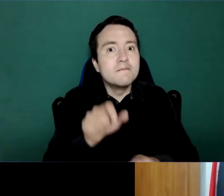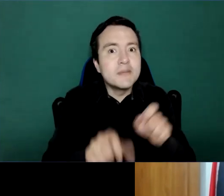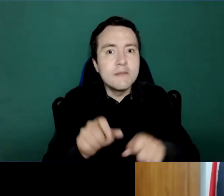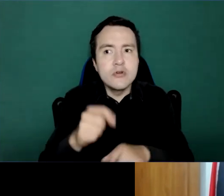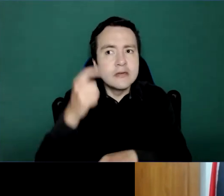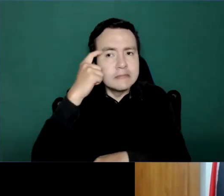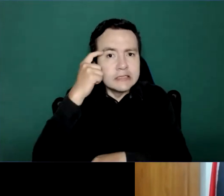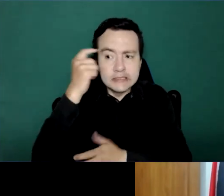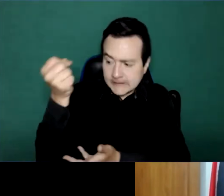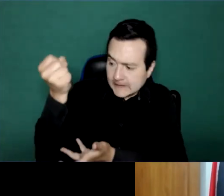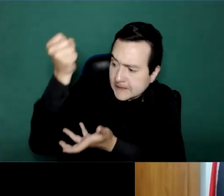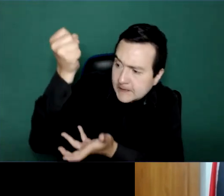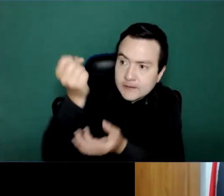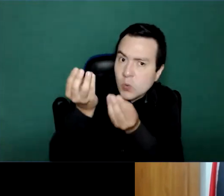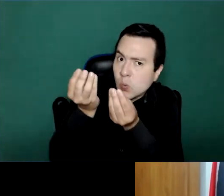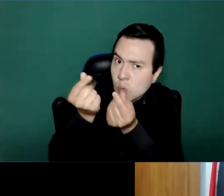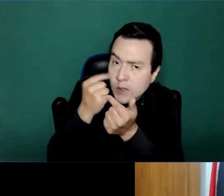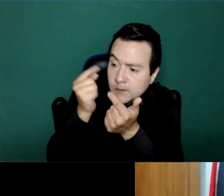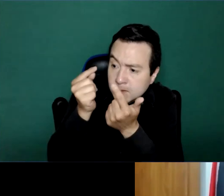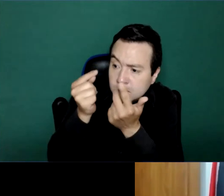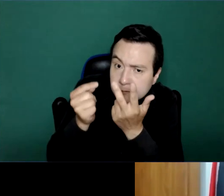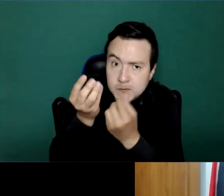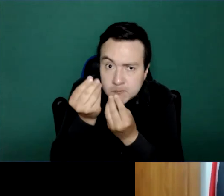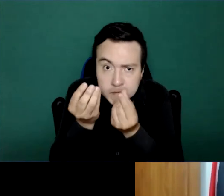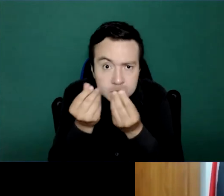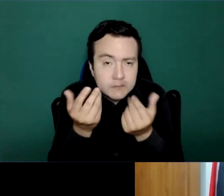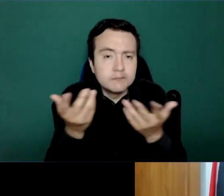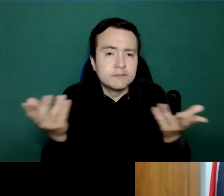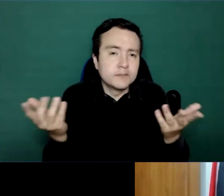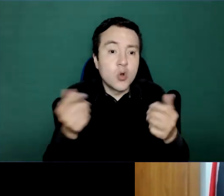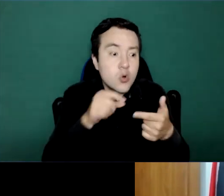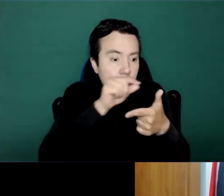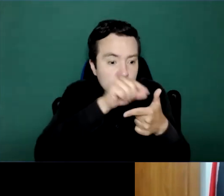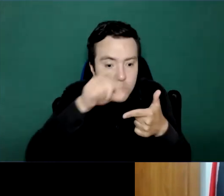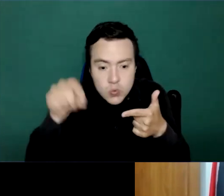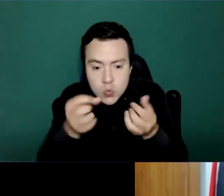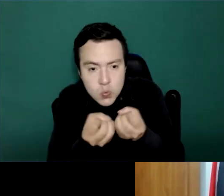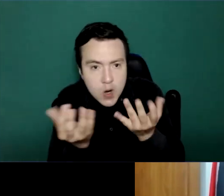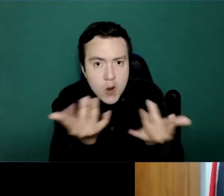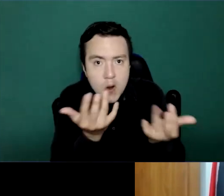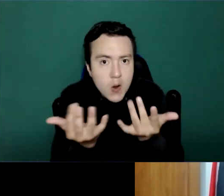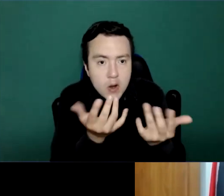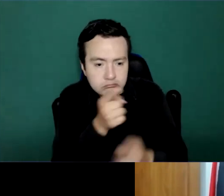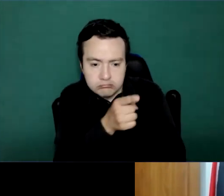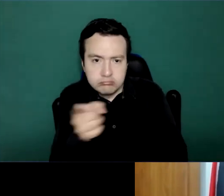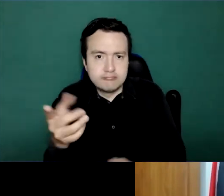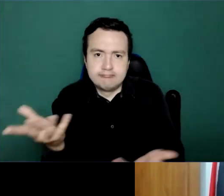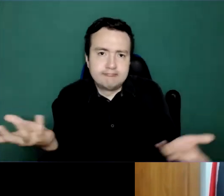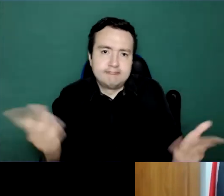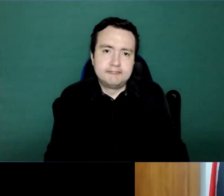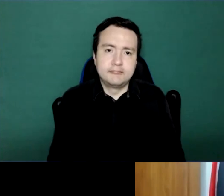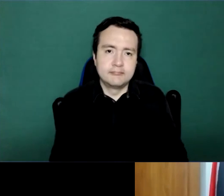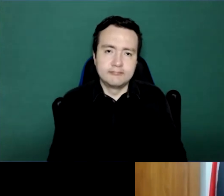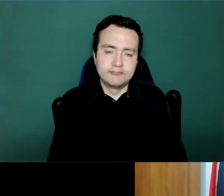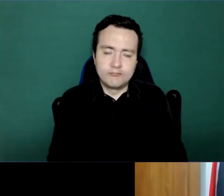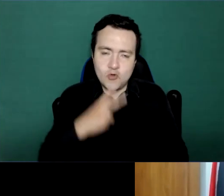health, it has to be looked at in the context that investment in mental health may